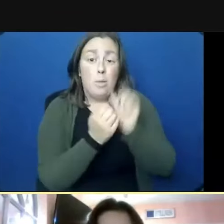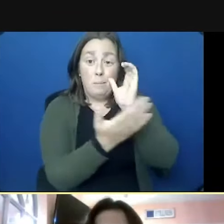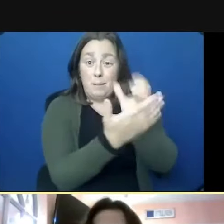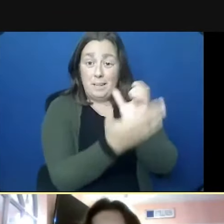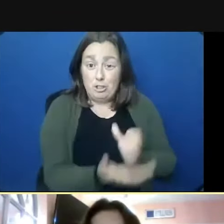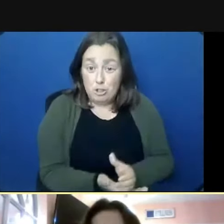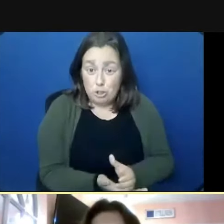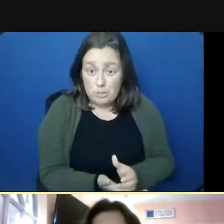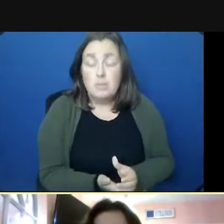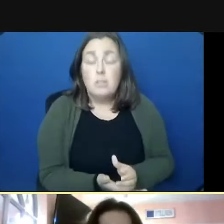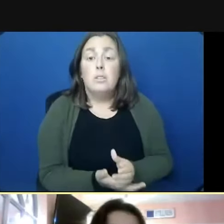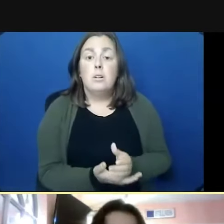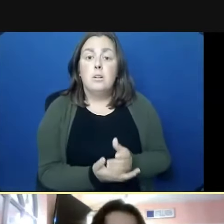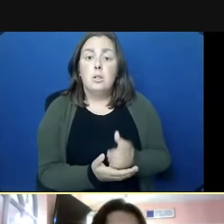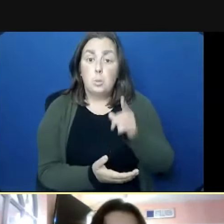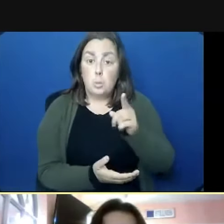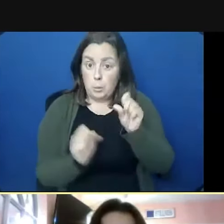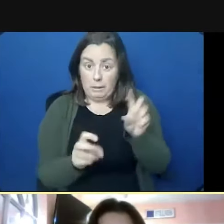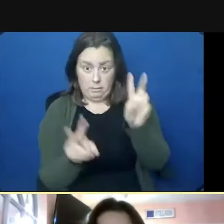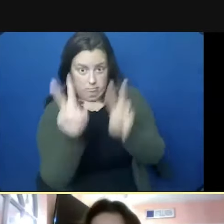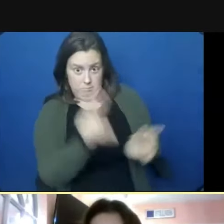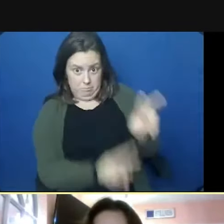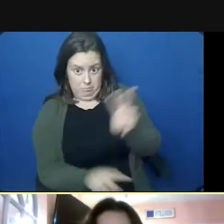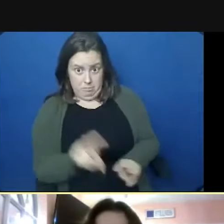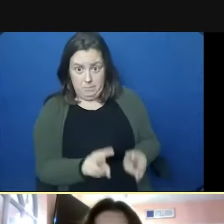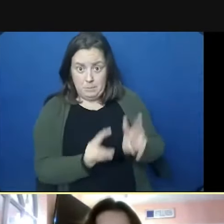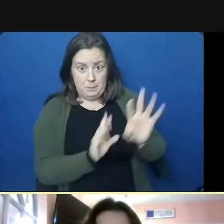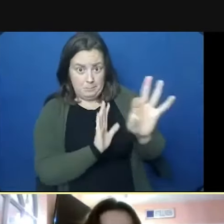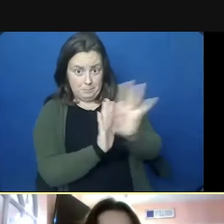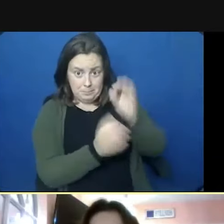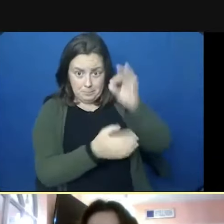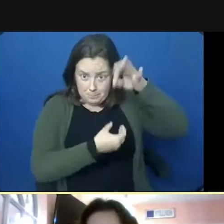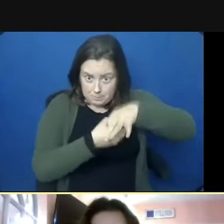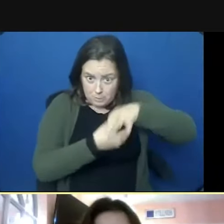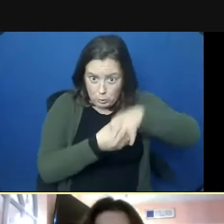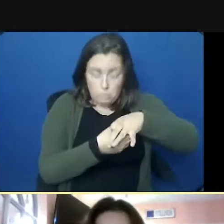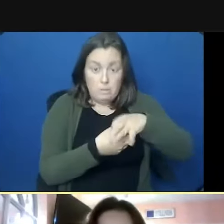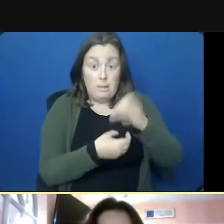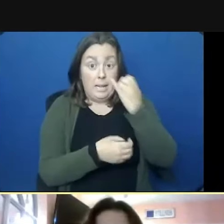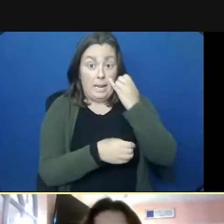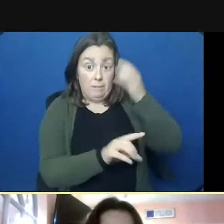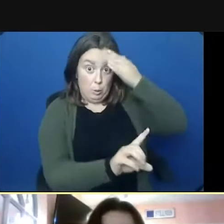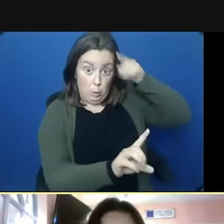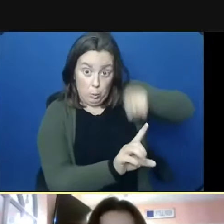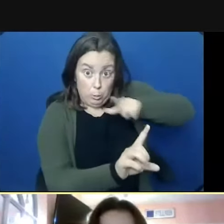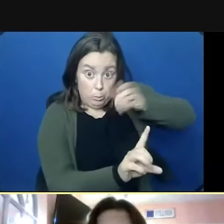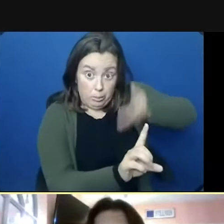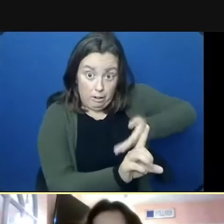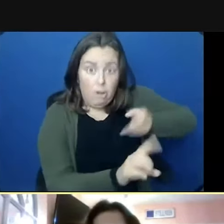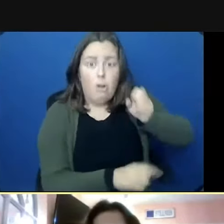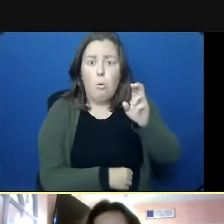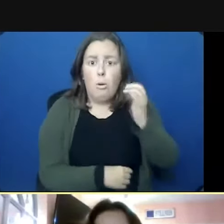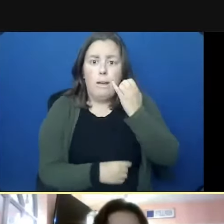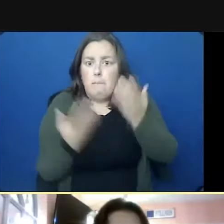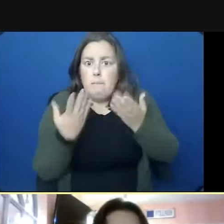what they're dressed as. So, basically, everyone will be able to vote on their favorite costume, regardless of like, whether they know the person or if they've even seen them that day.